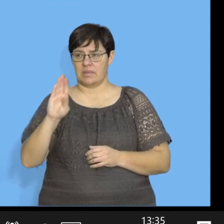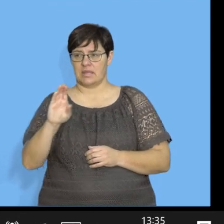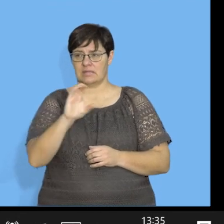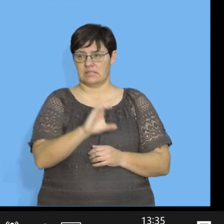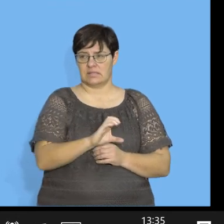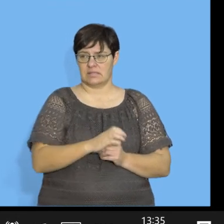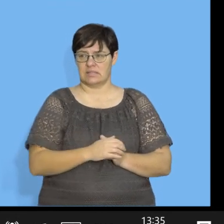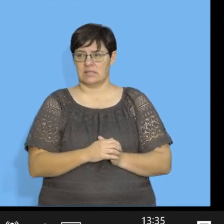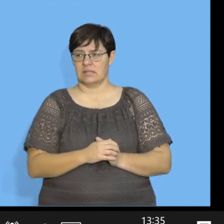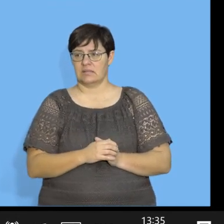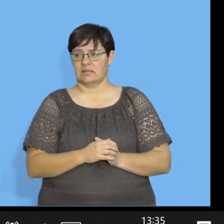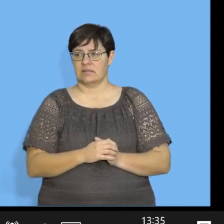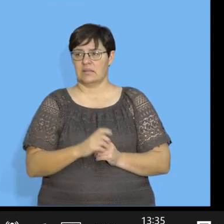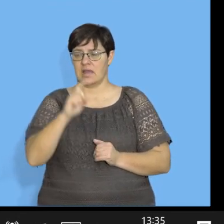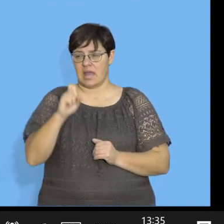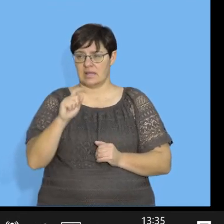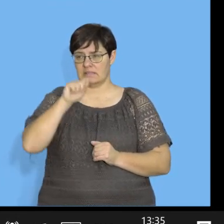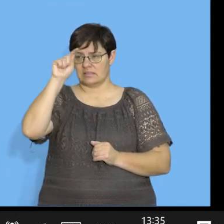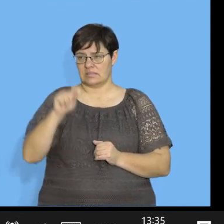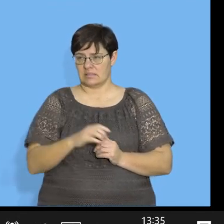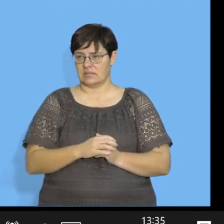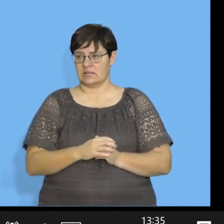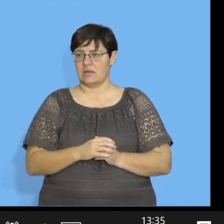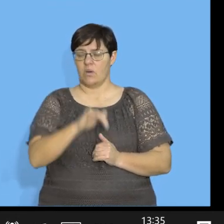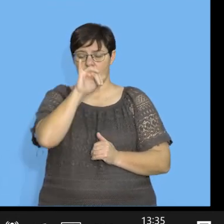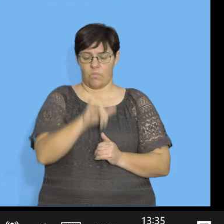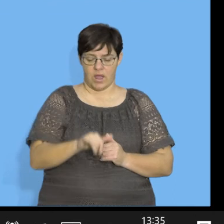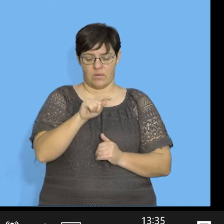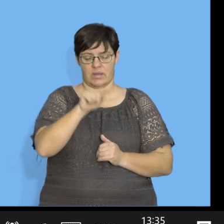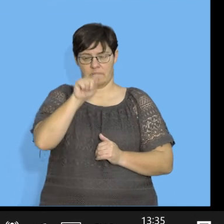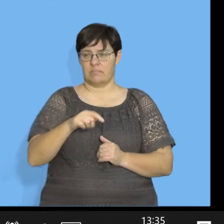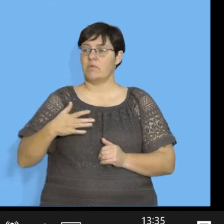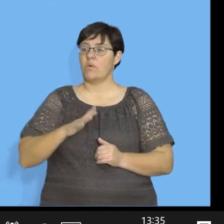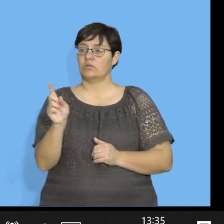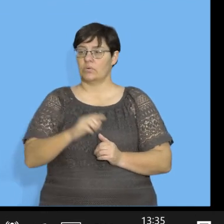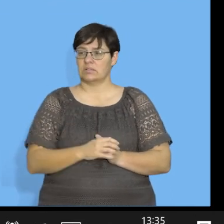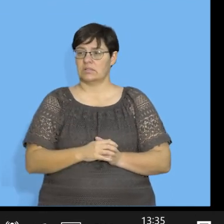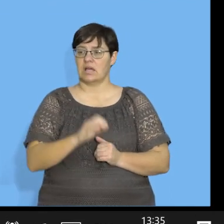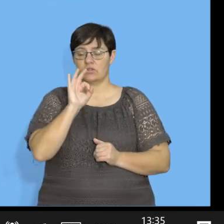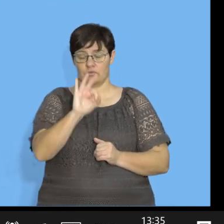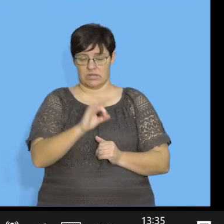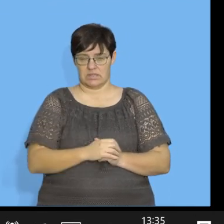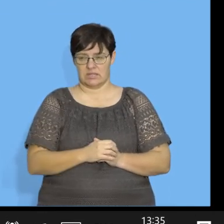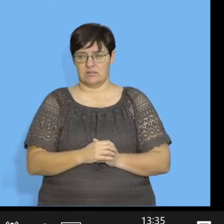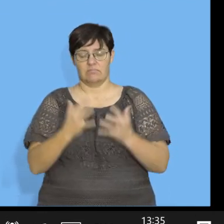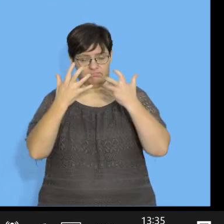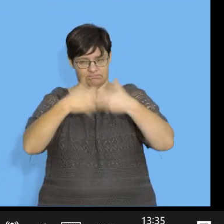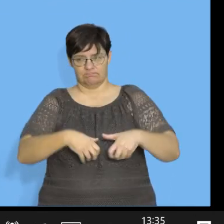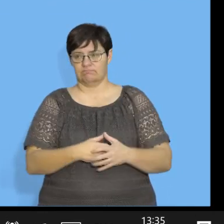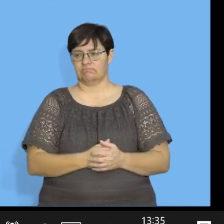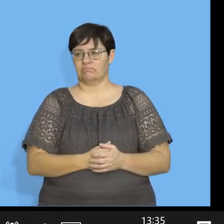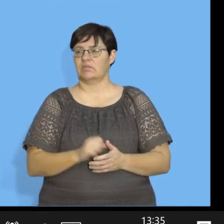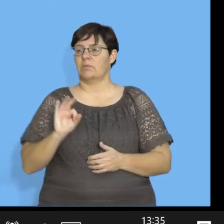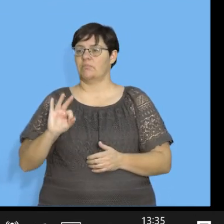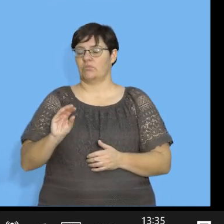A, B, C, and x with a copy, y with a copy. What I want is 3, the